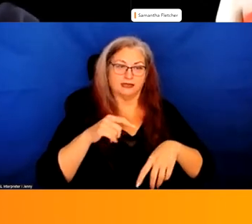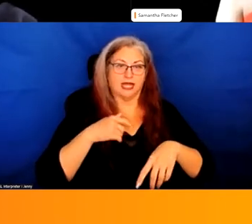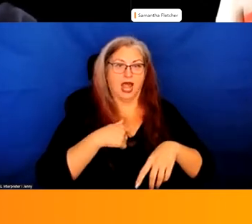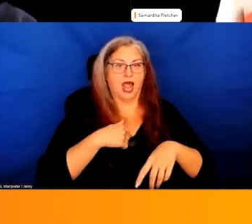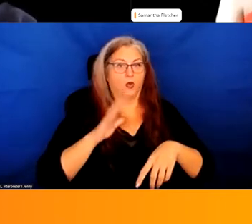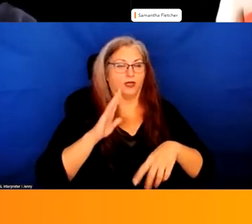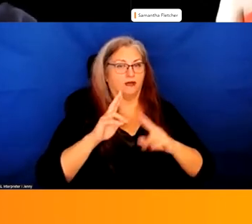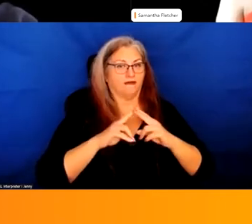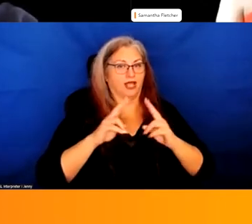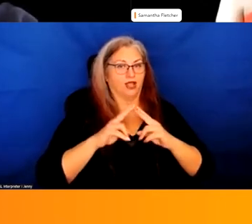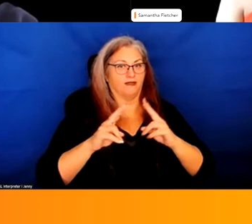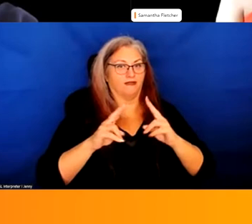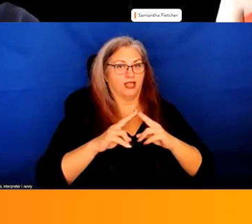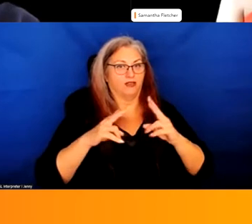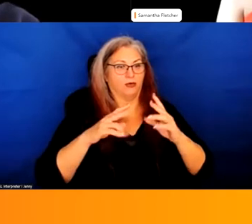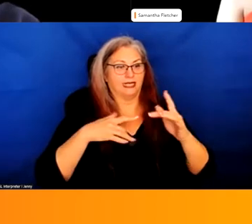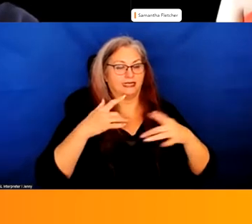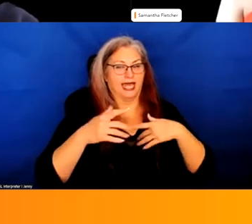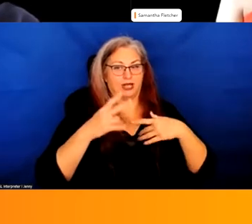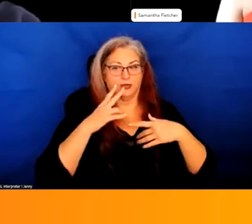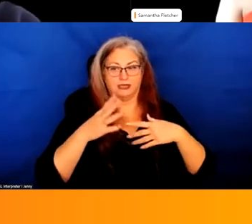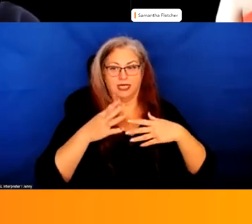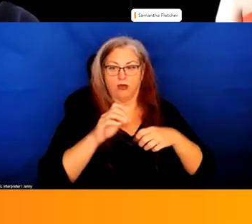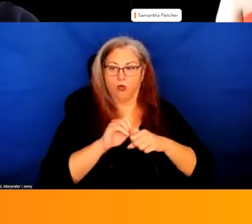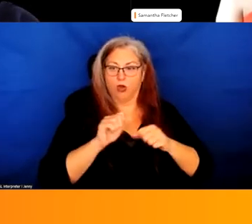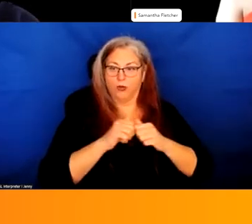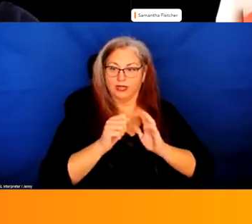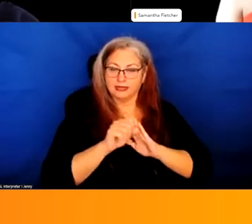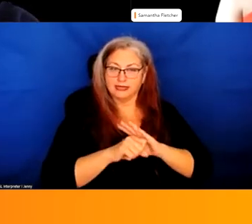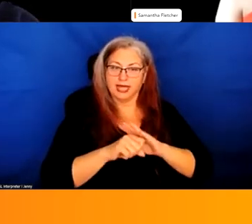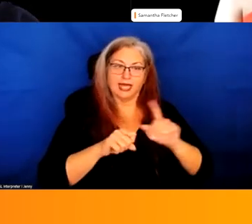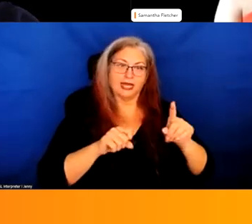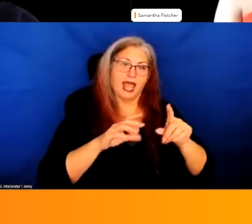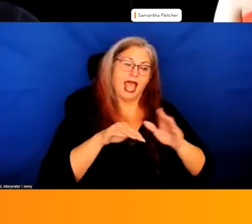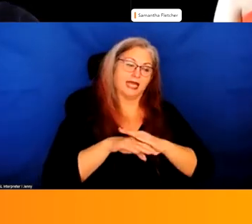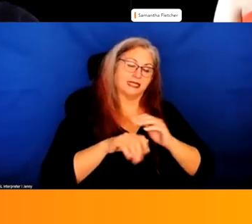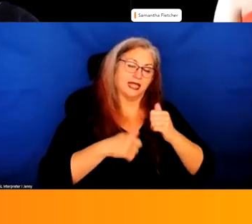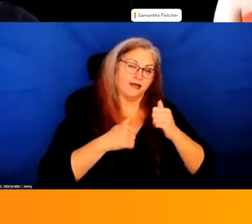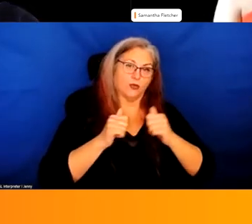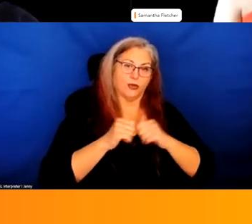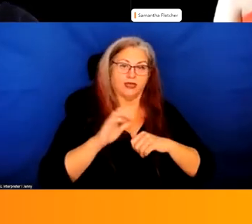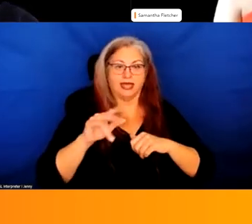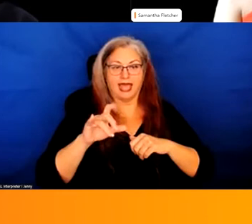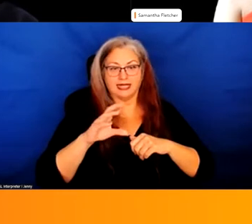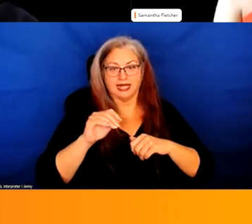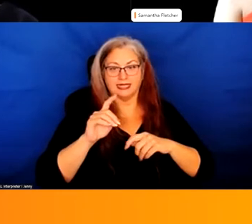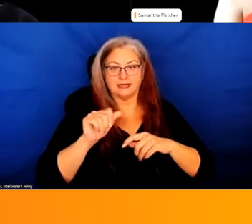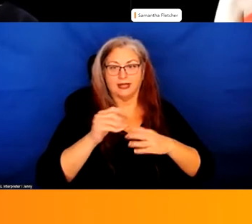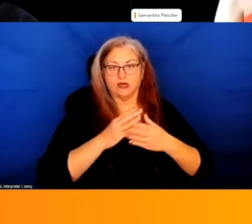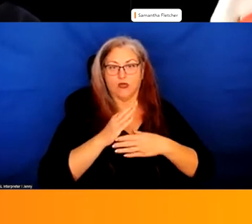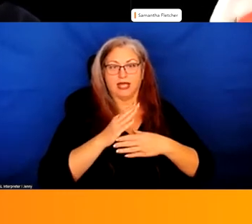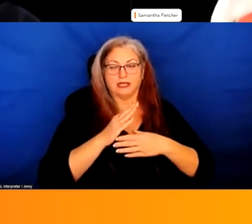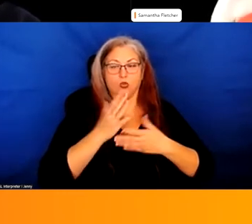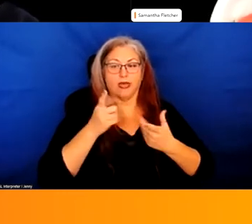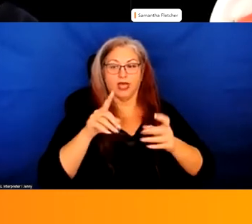very excited when I found out about Access Living and Candace and the work that this disability rights organization had been doing